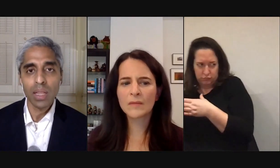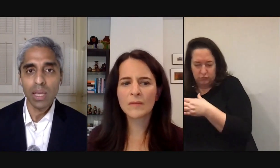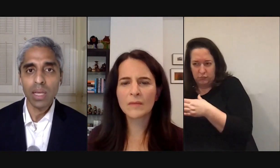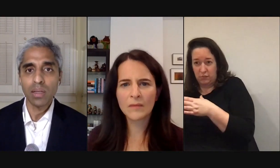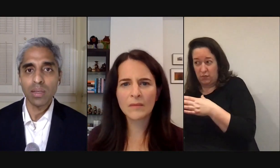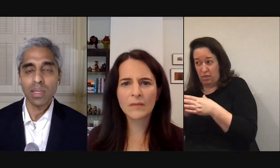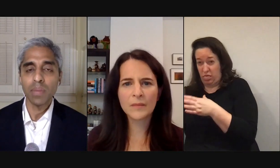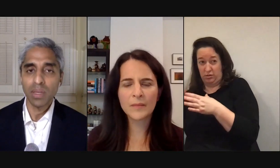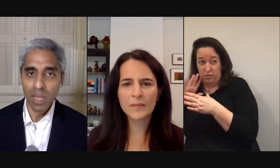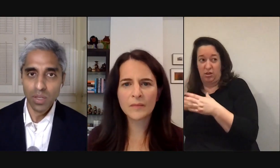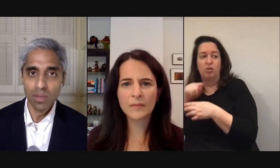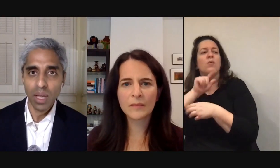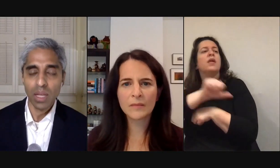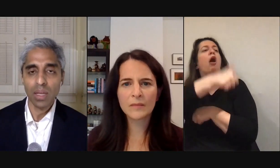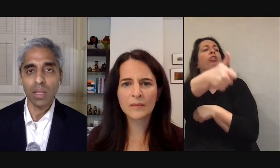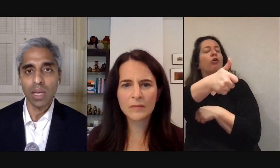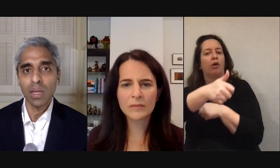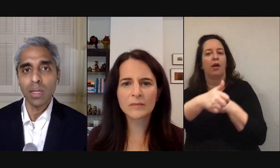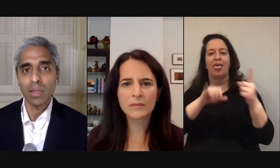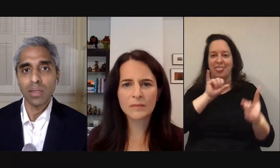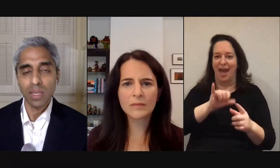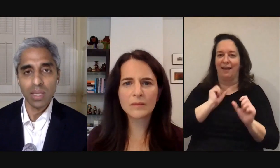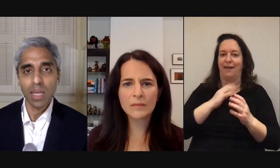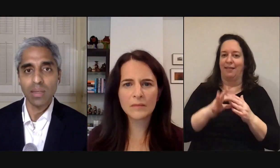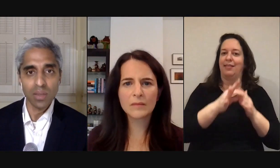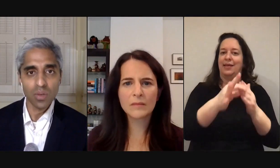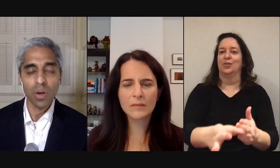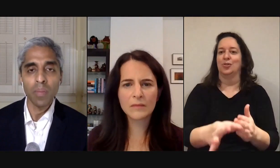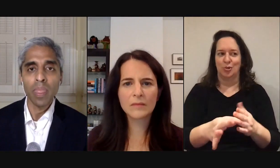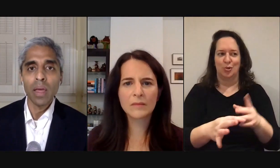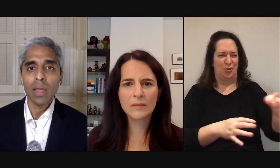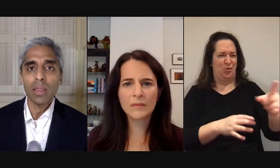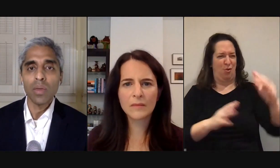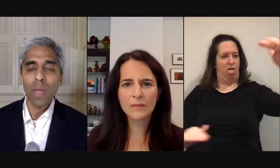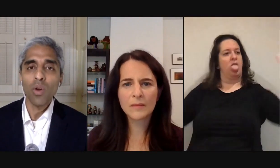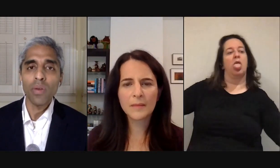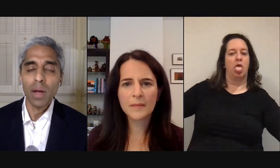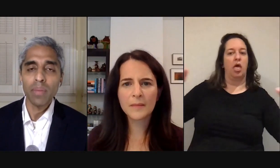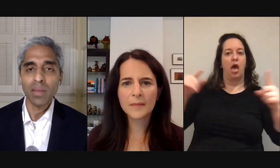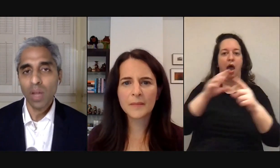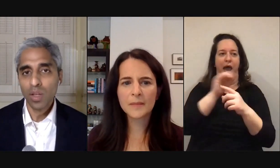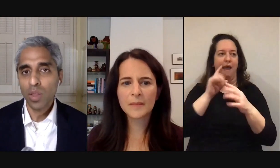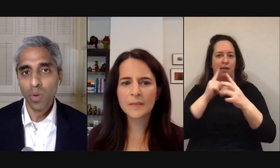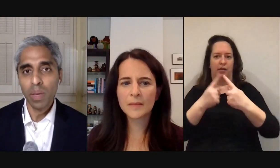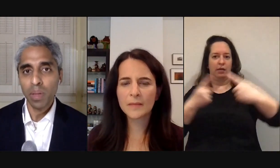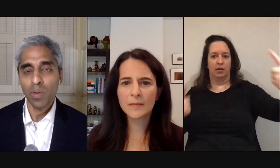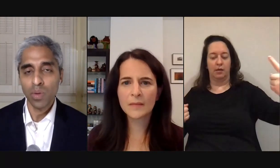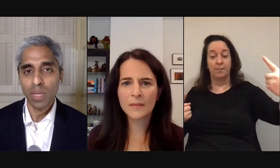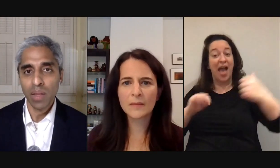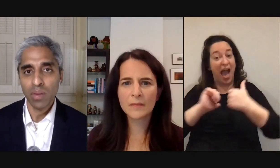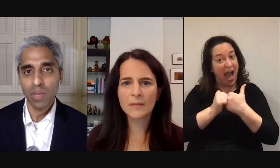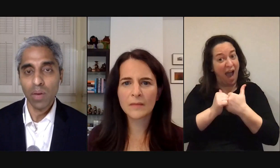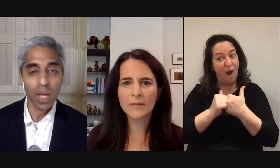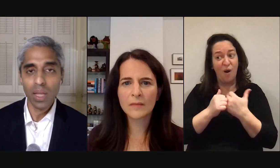can lead to demonization and can lead to discontent and discord the way to overcome that is not to throw people